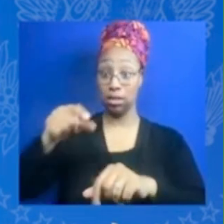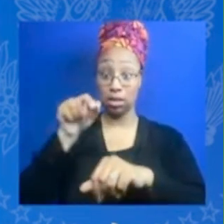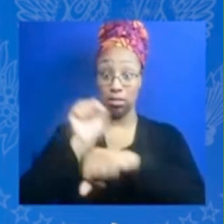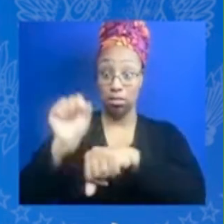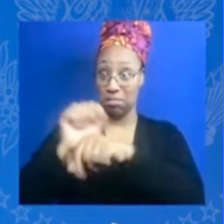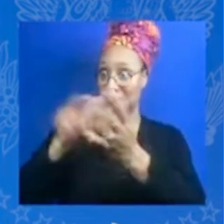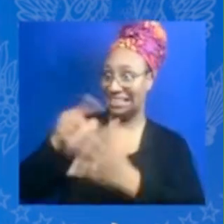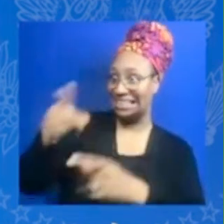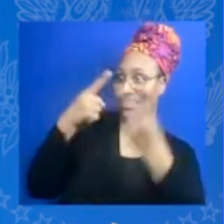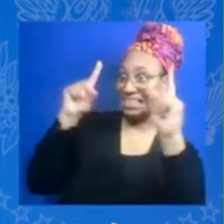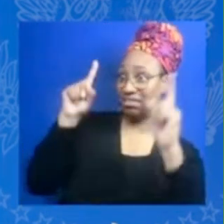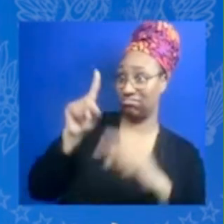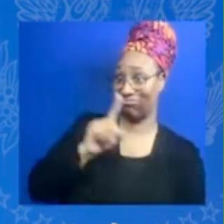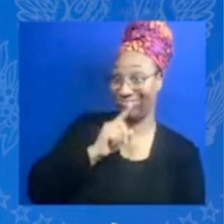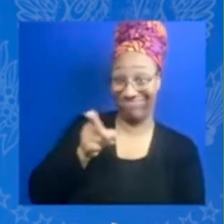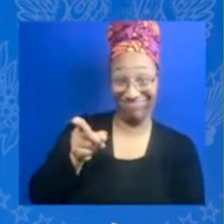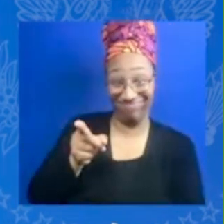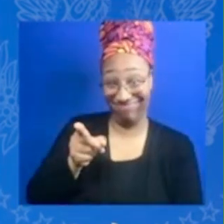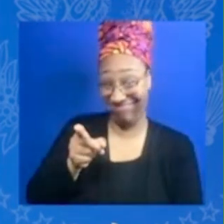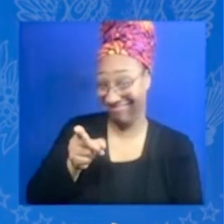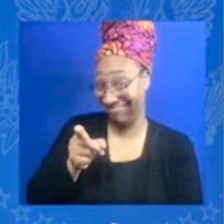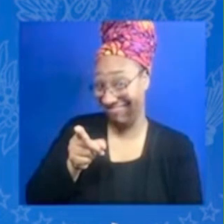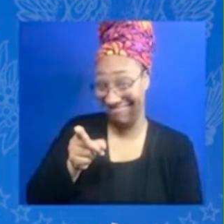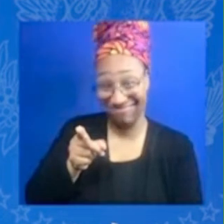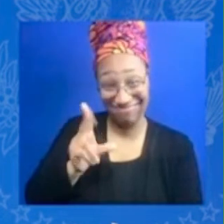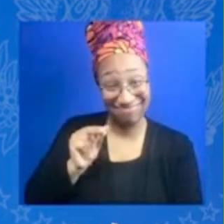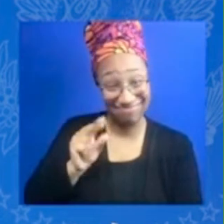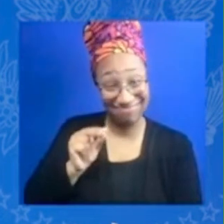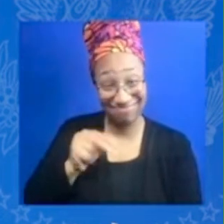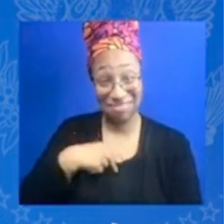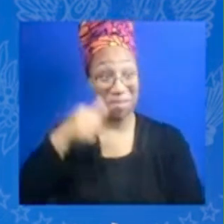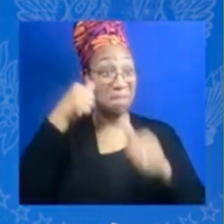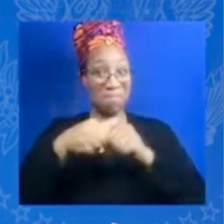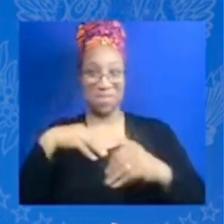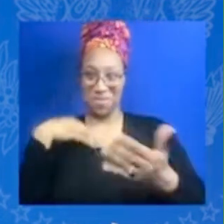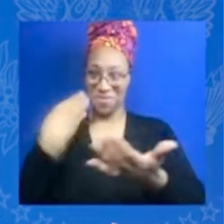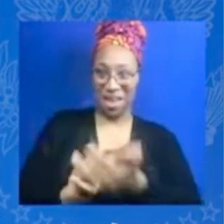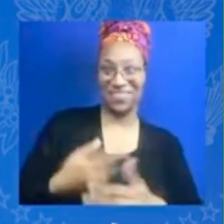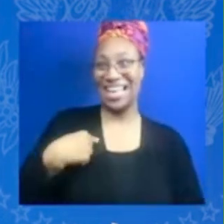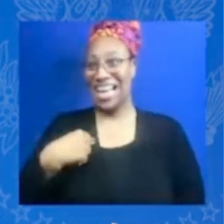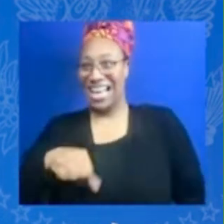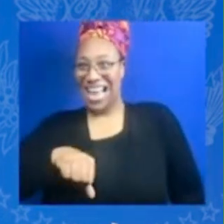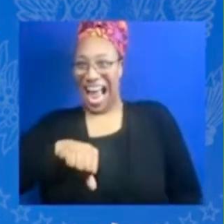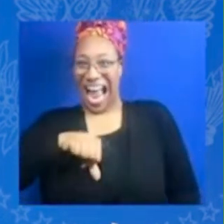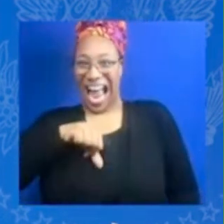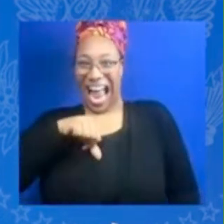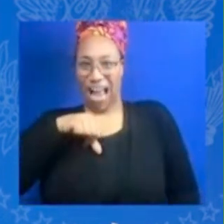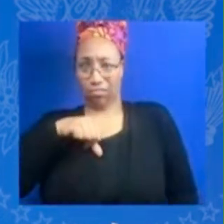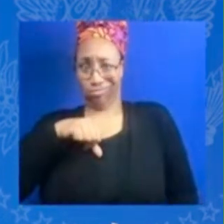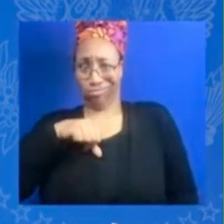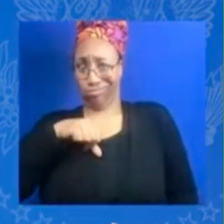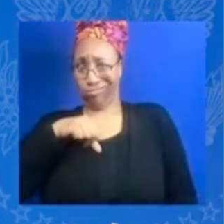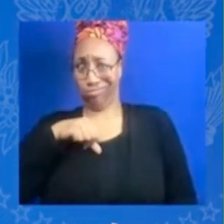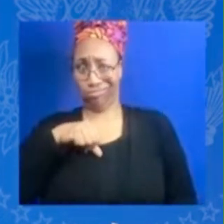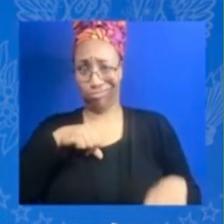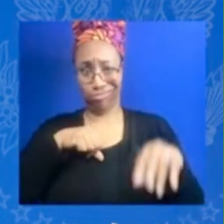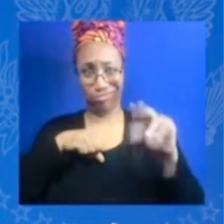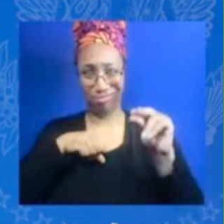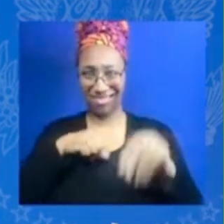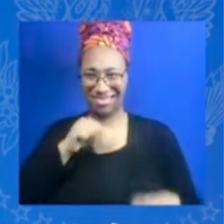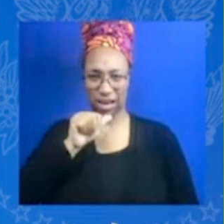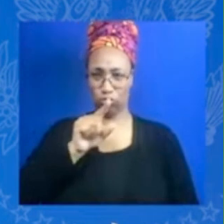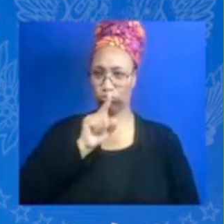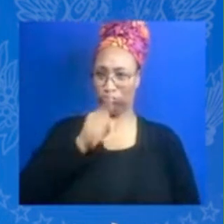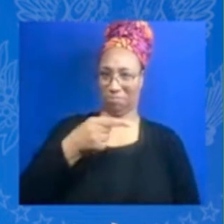was so proud of it and i got there and i didn't i didn't feel like i was being myself i didn't feel like